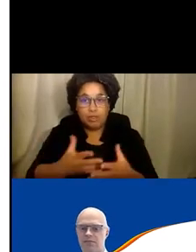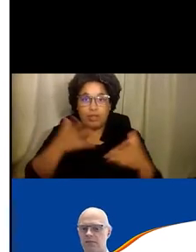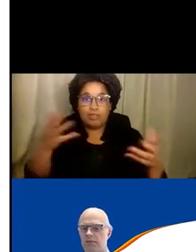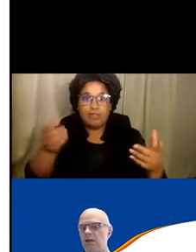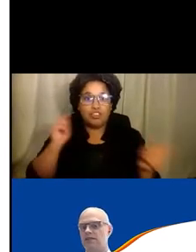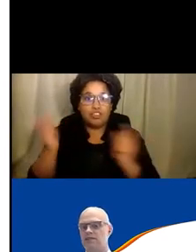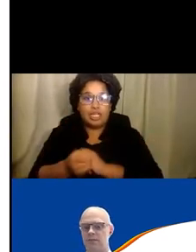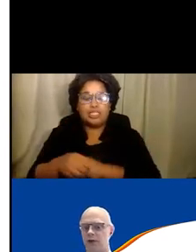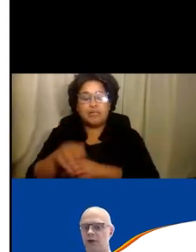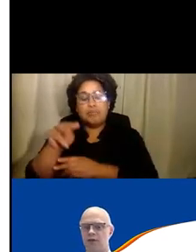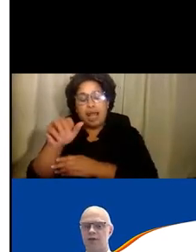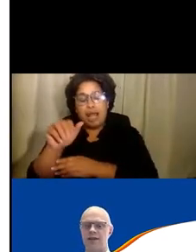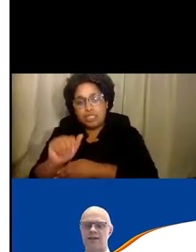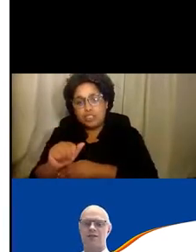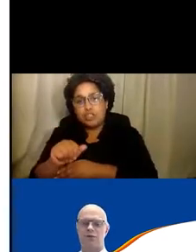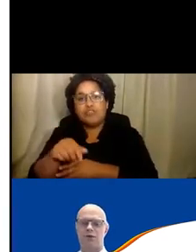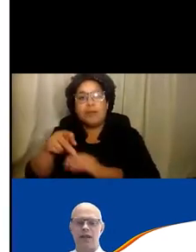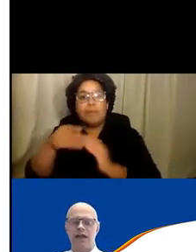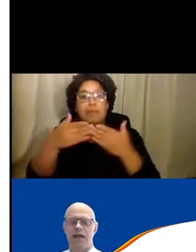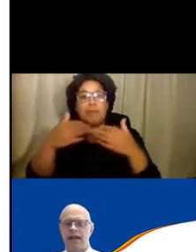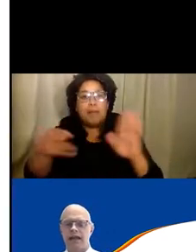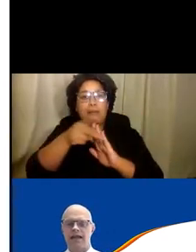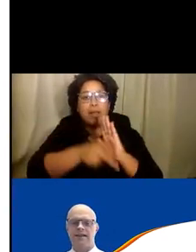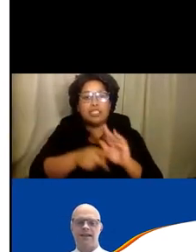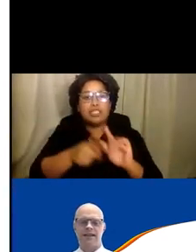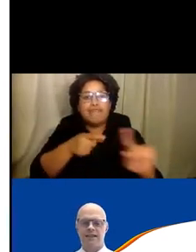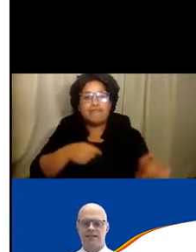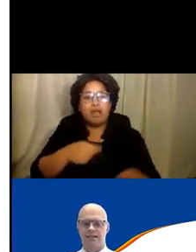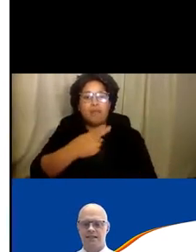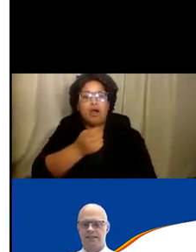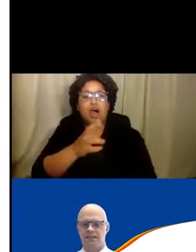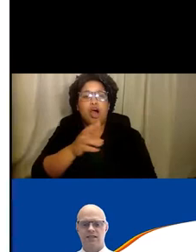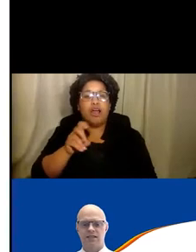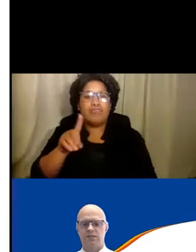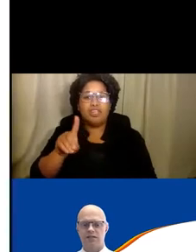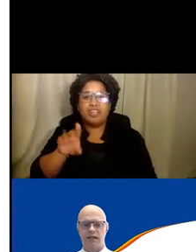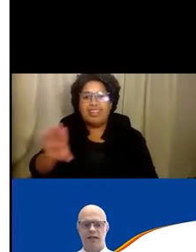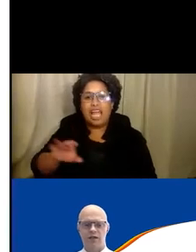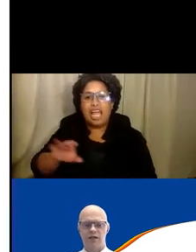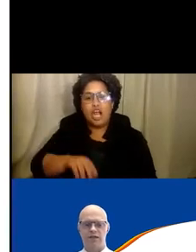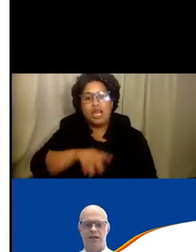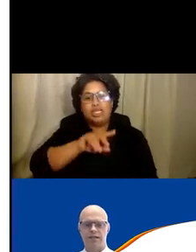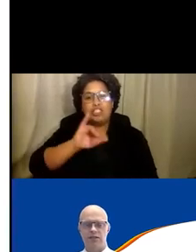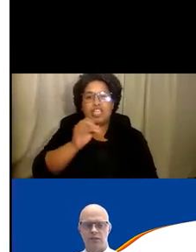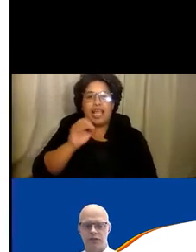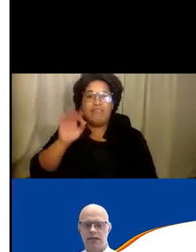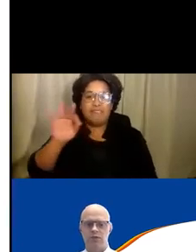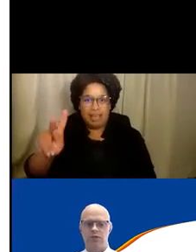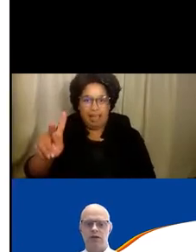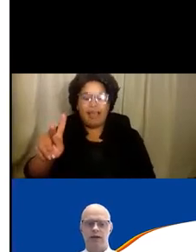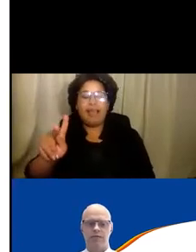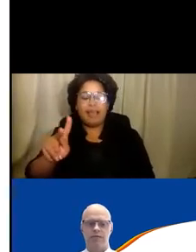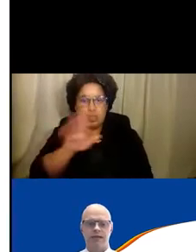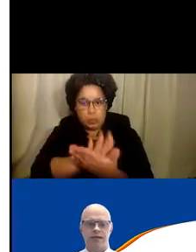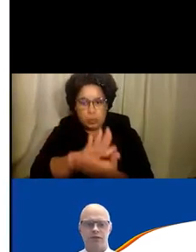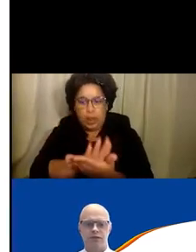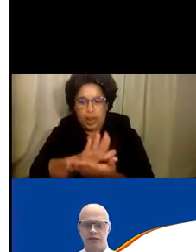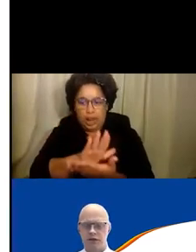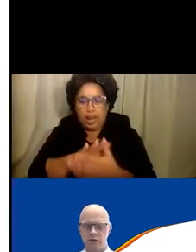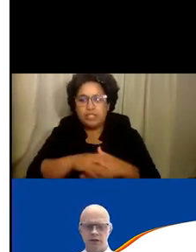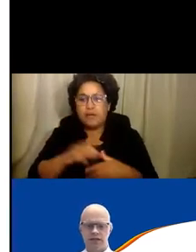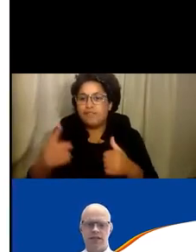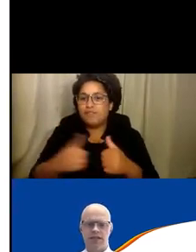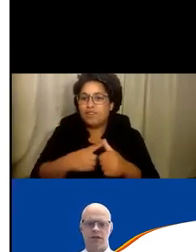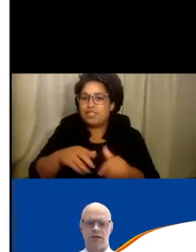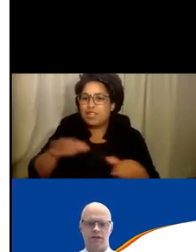master's in public policy from the Harvard Kennedy School and is just a pleasure to have her here today. So first, I will introduce